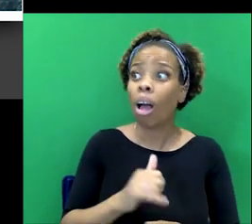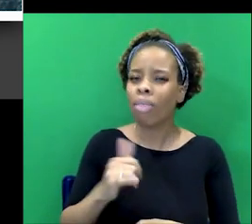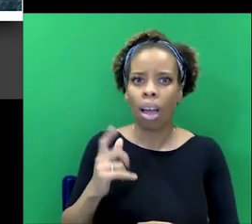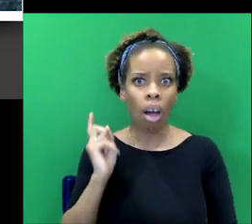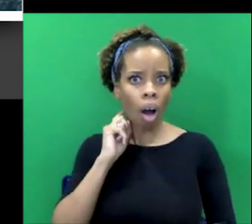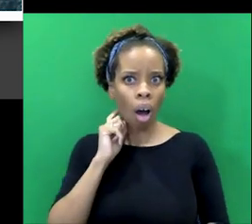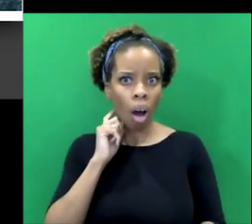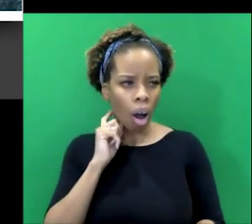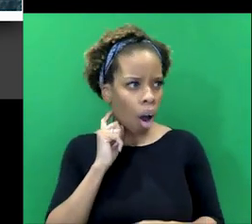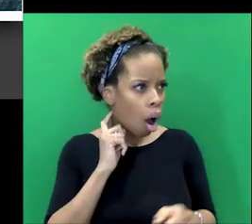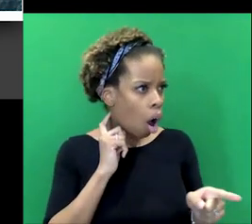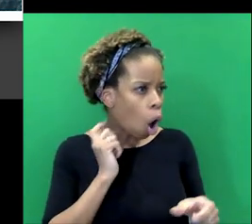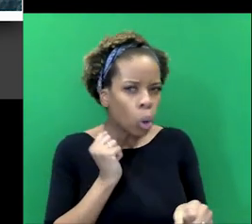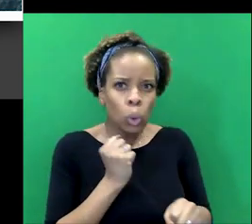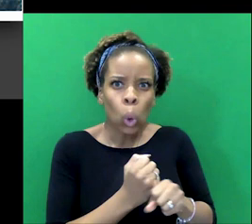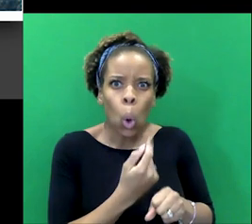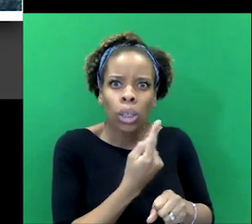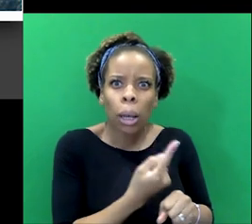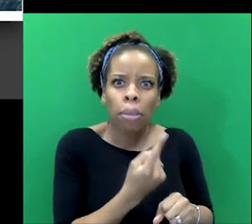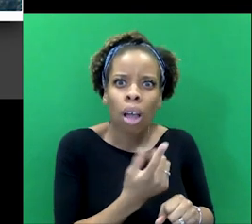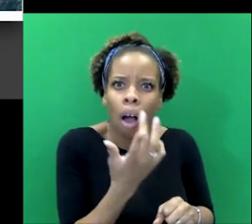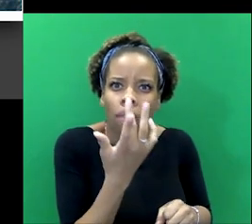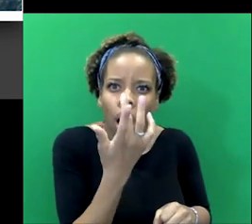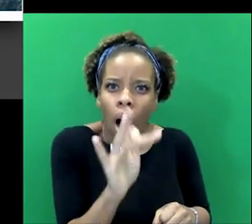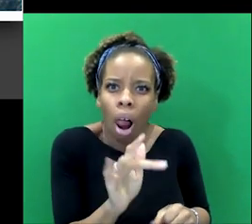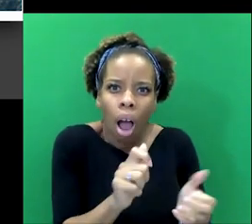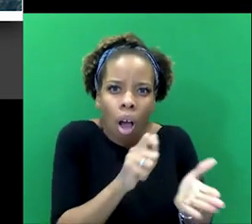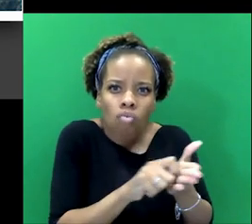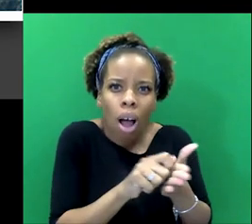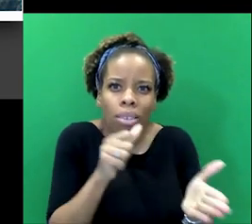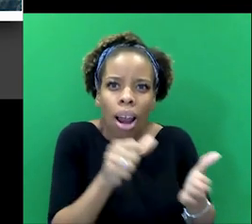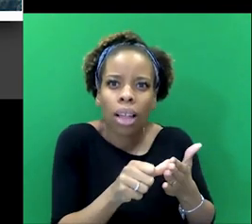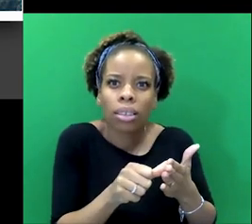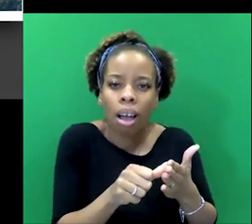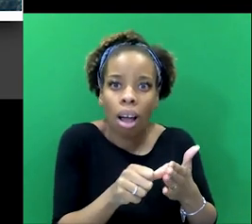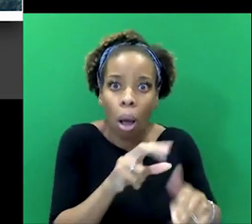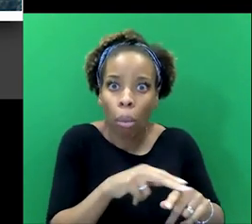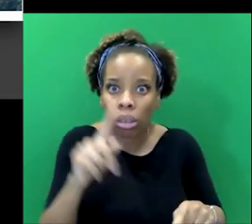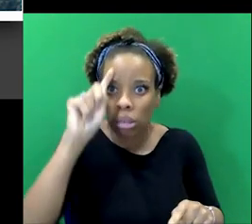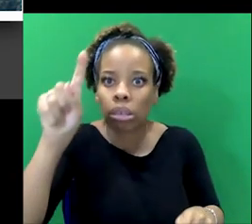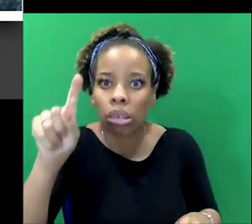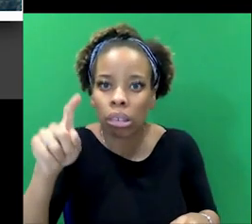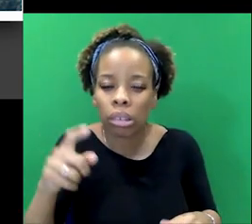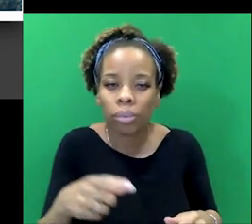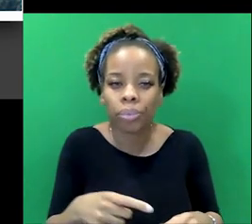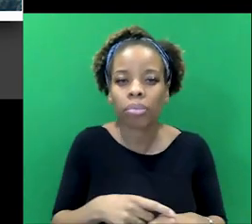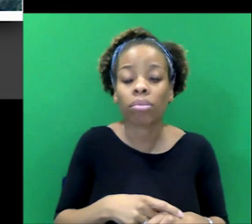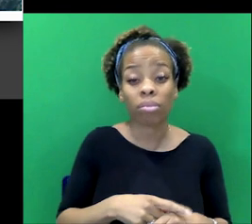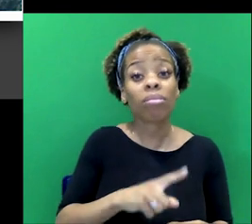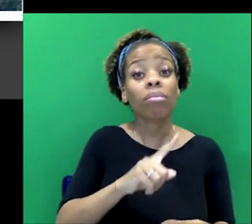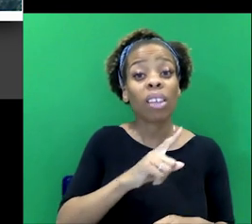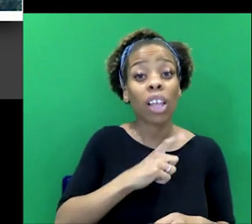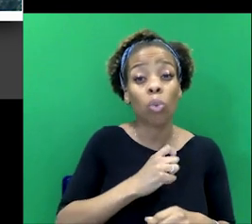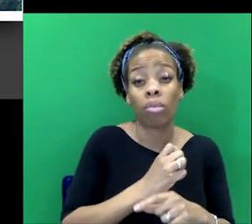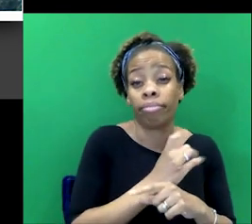George who's been writing these letters to them. And that's the theory the police have. Which is why, many years later, when there